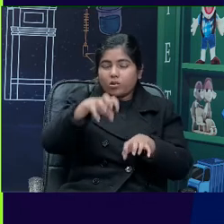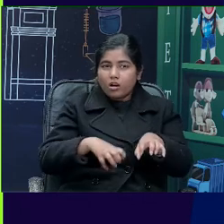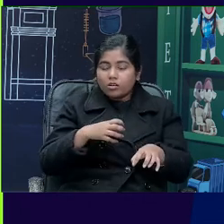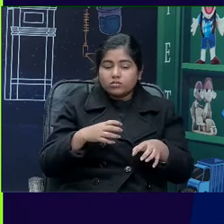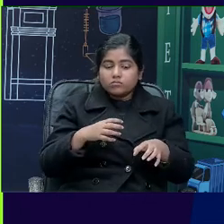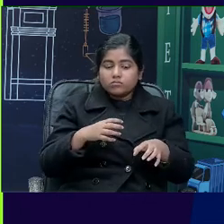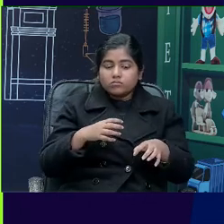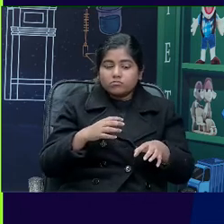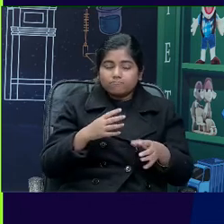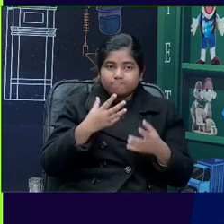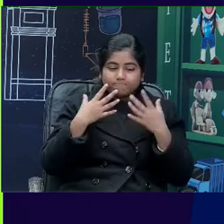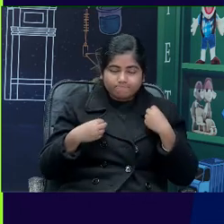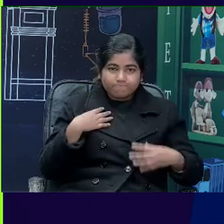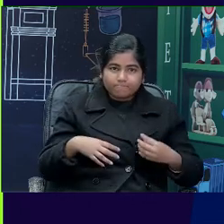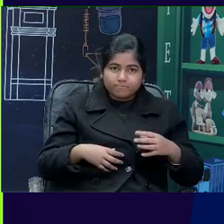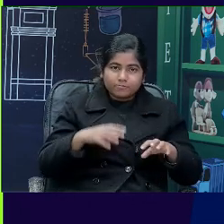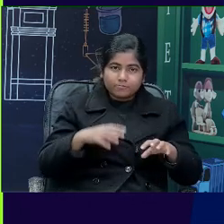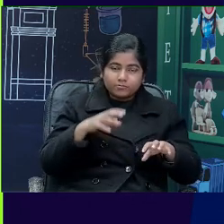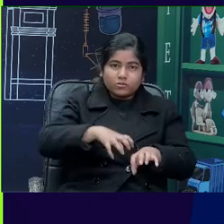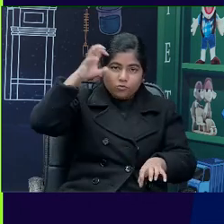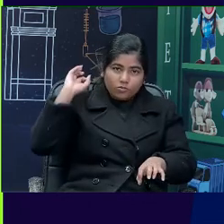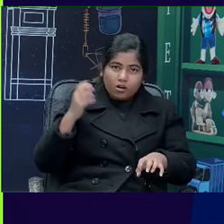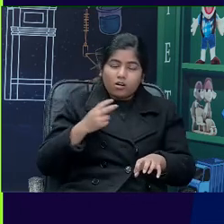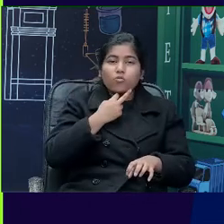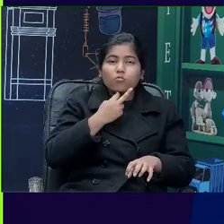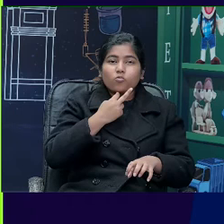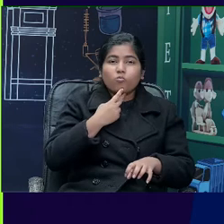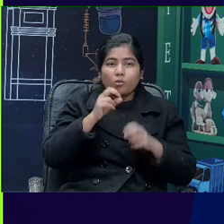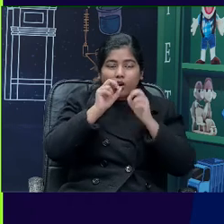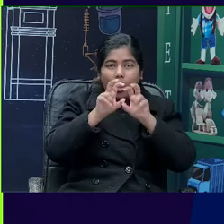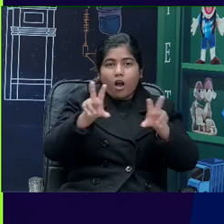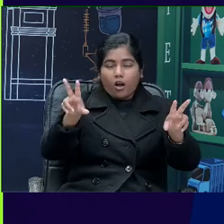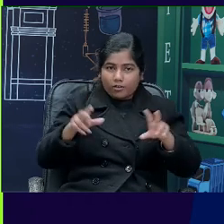Door of a lion. Correct. That's the door of a lion.